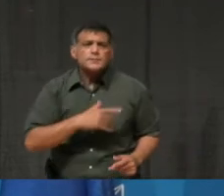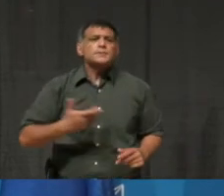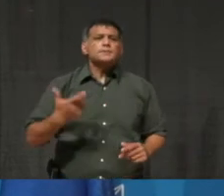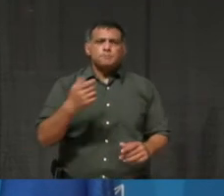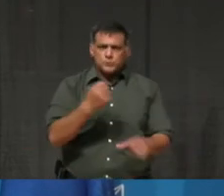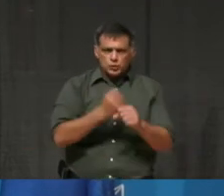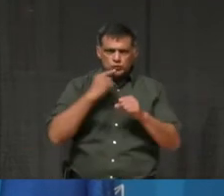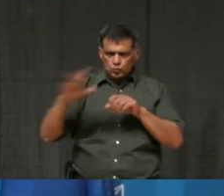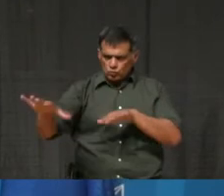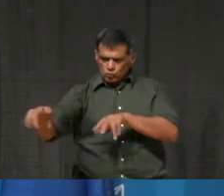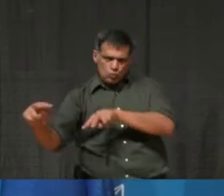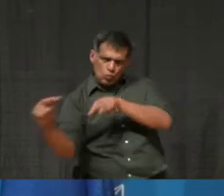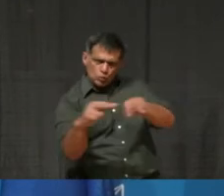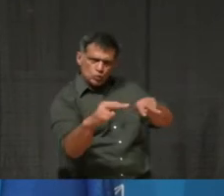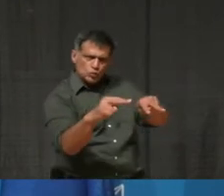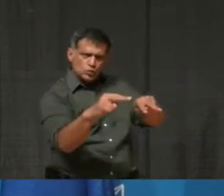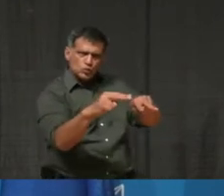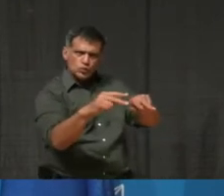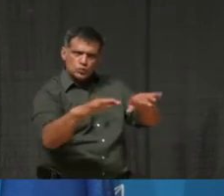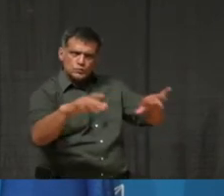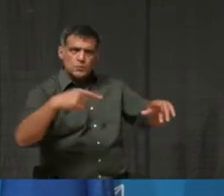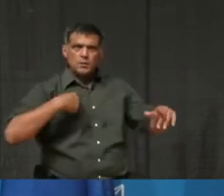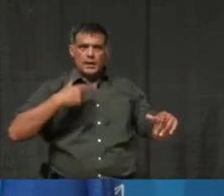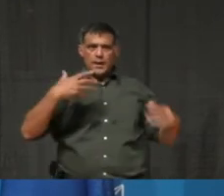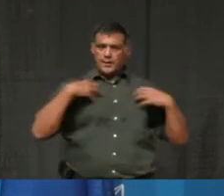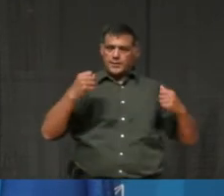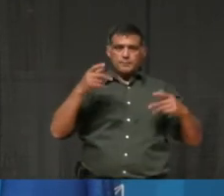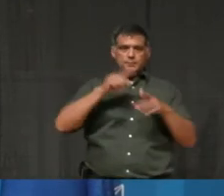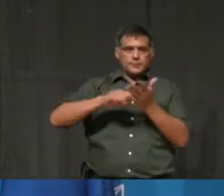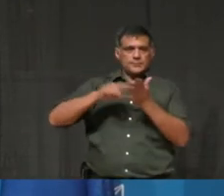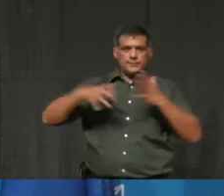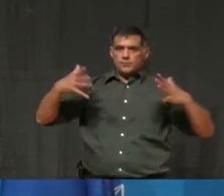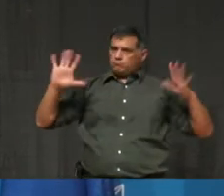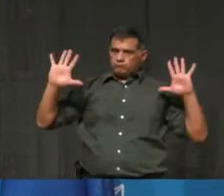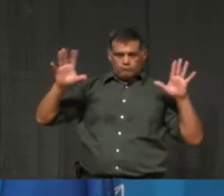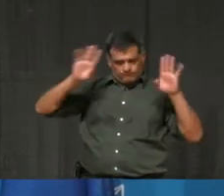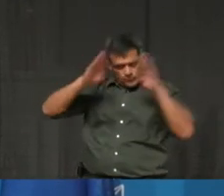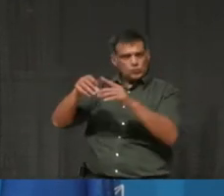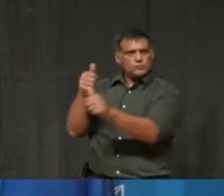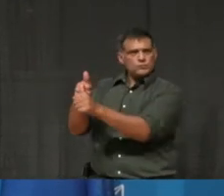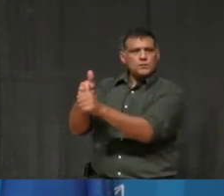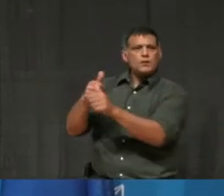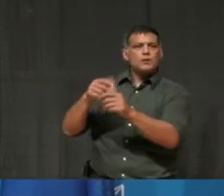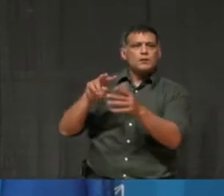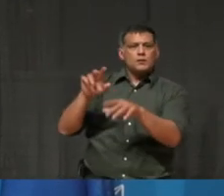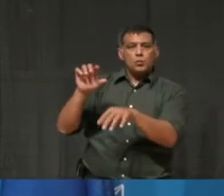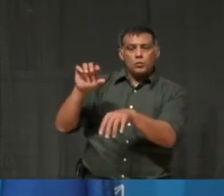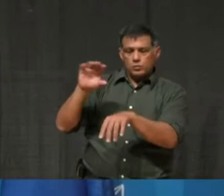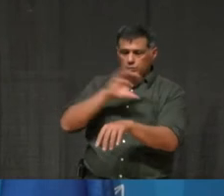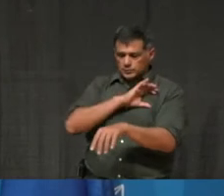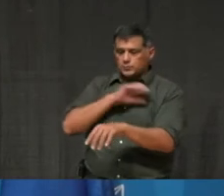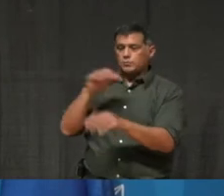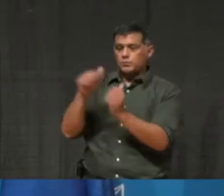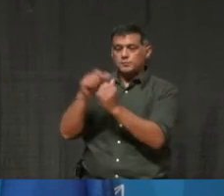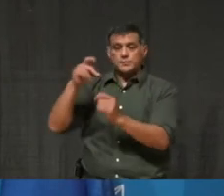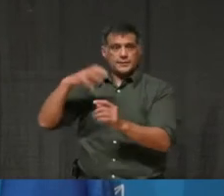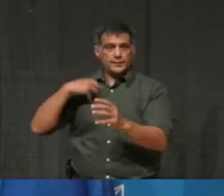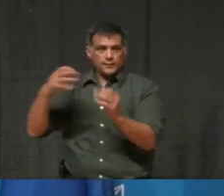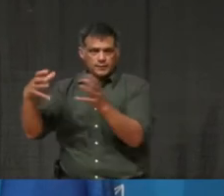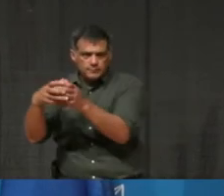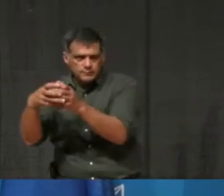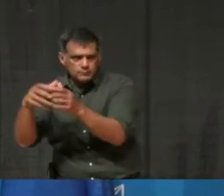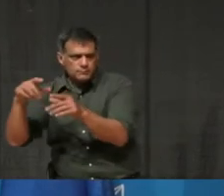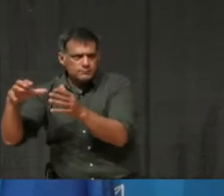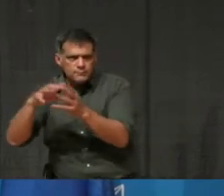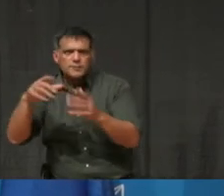inspectors, uh, and the, and the province's recent announcement also permits, uh, I, I believe other, um, other agencies to also